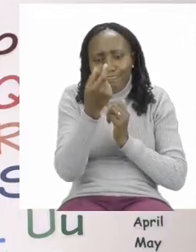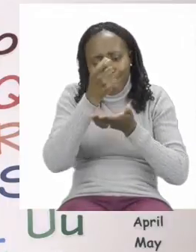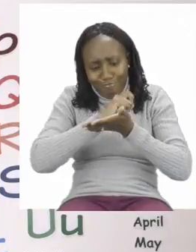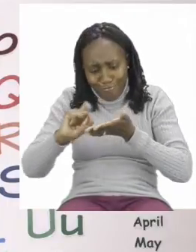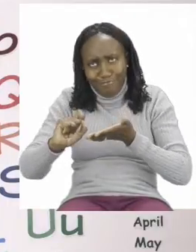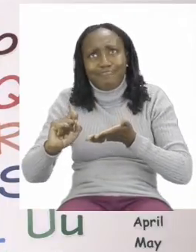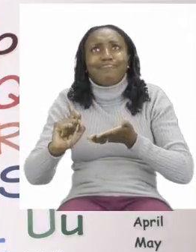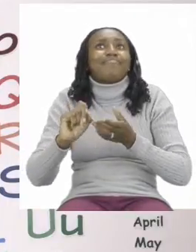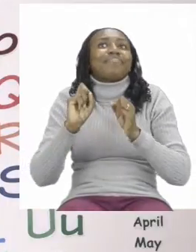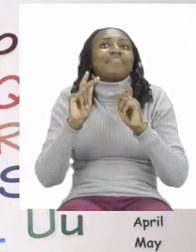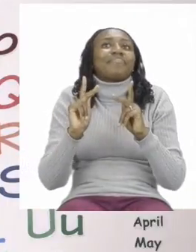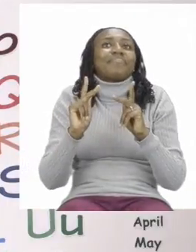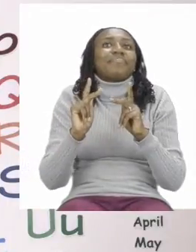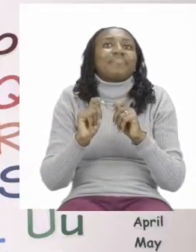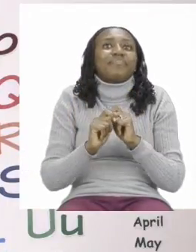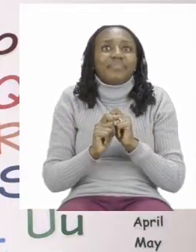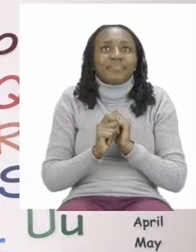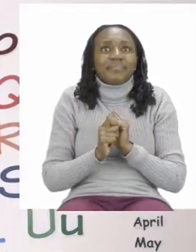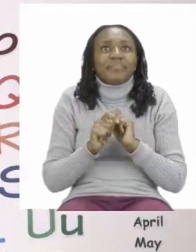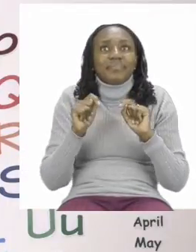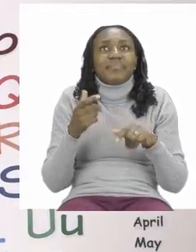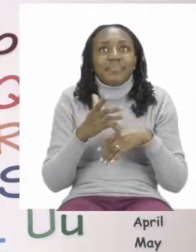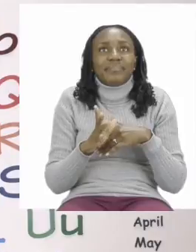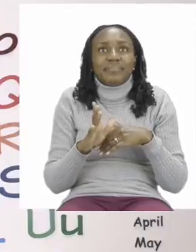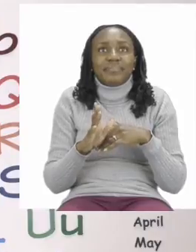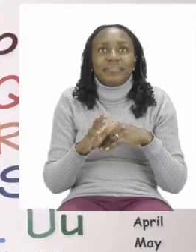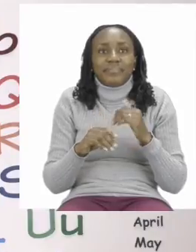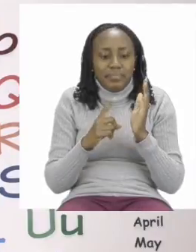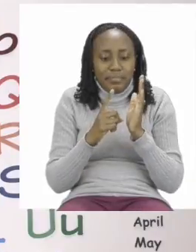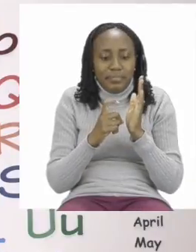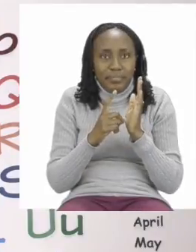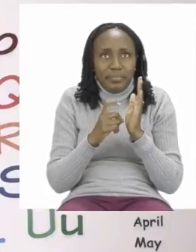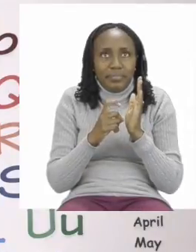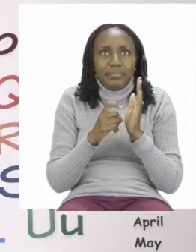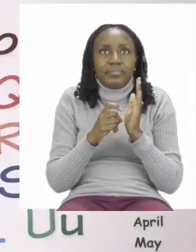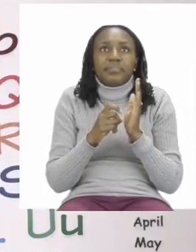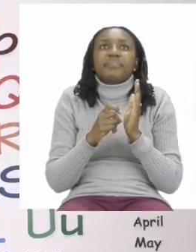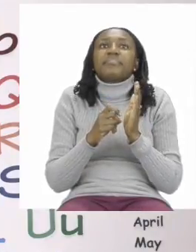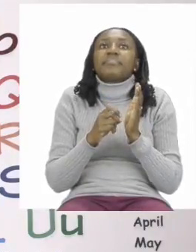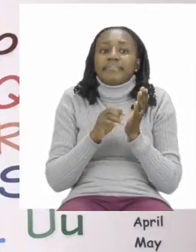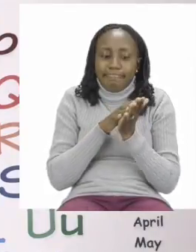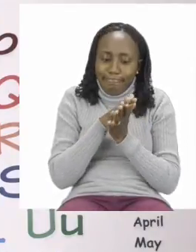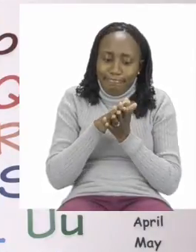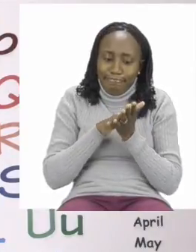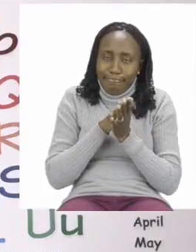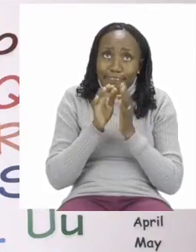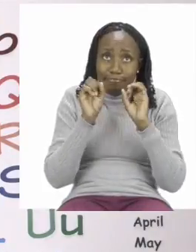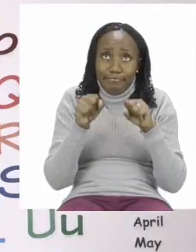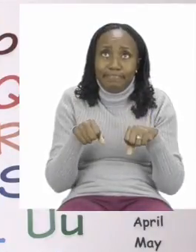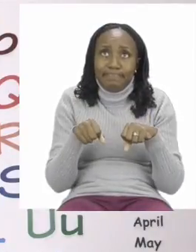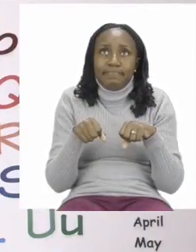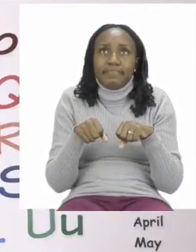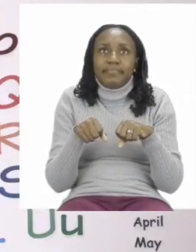yourself. So now that we're done with our exercises we need to sanitize our hands.